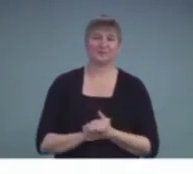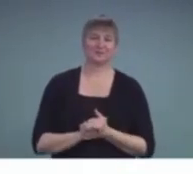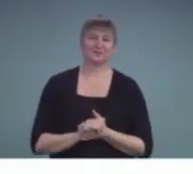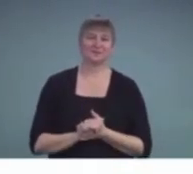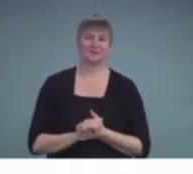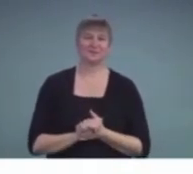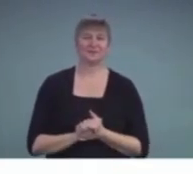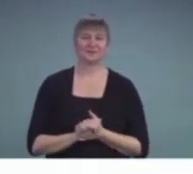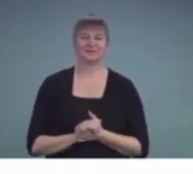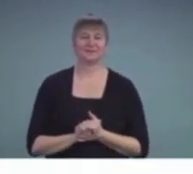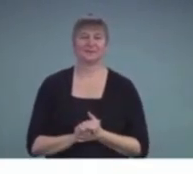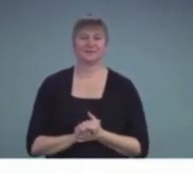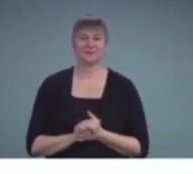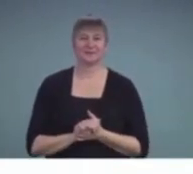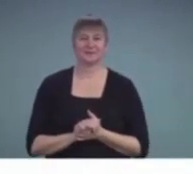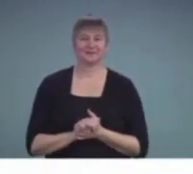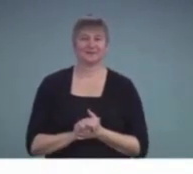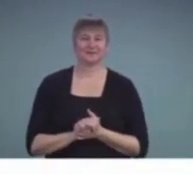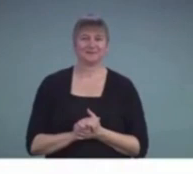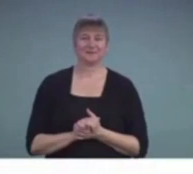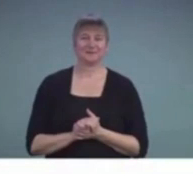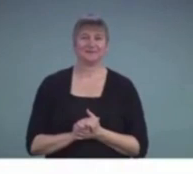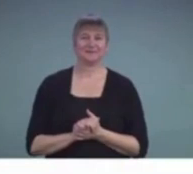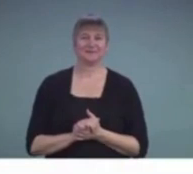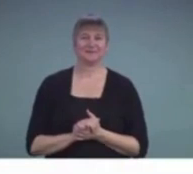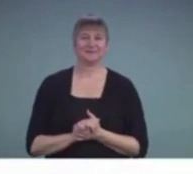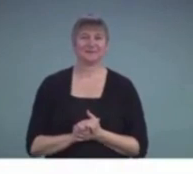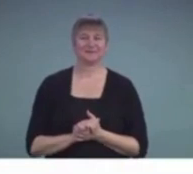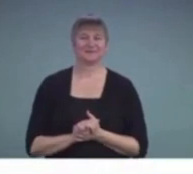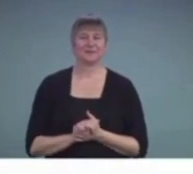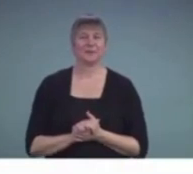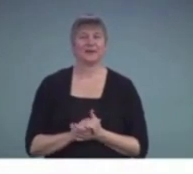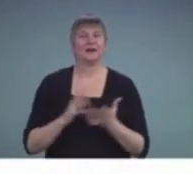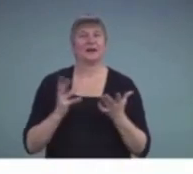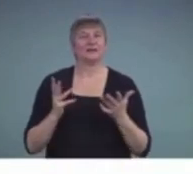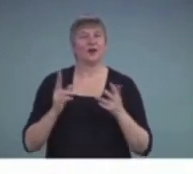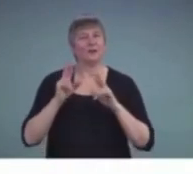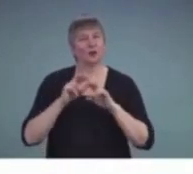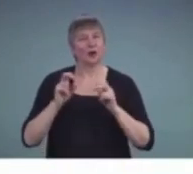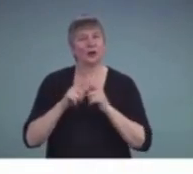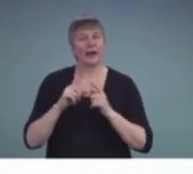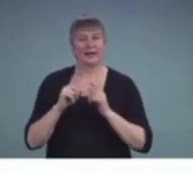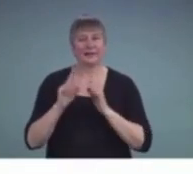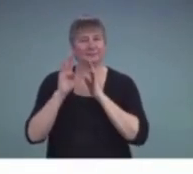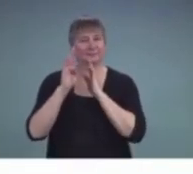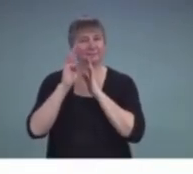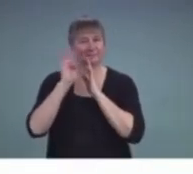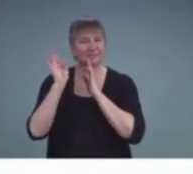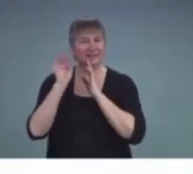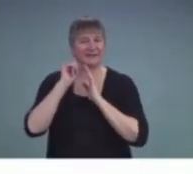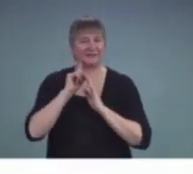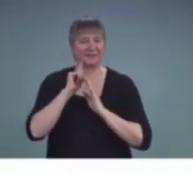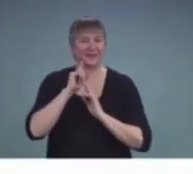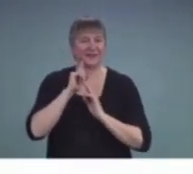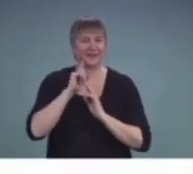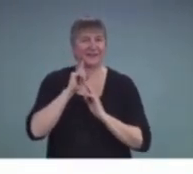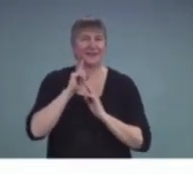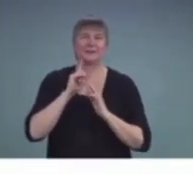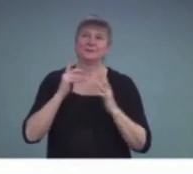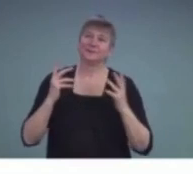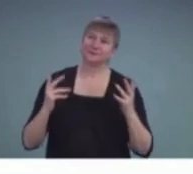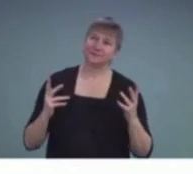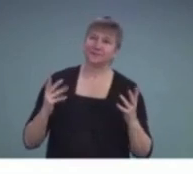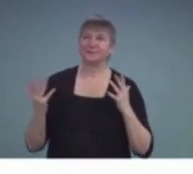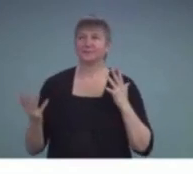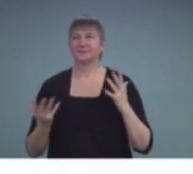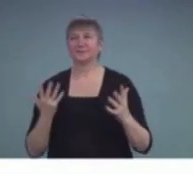Looking at single-sided deafness, I think one of the things that we could look at, and this is